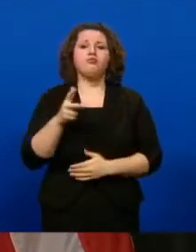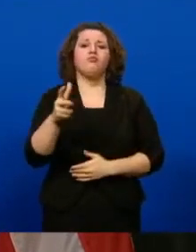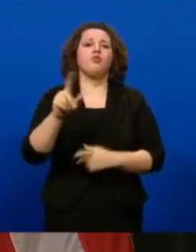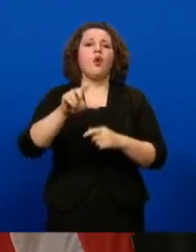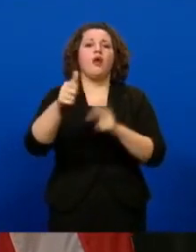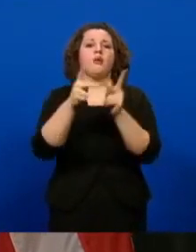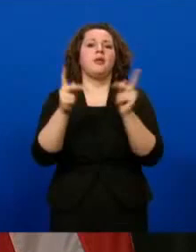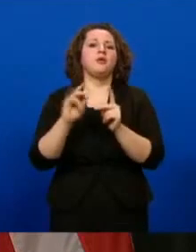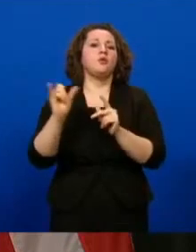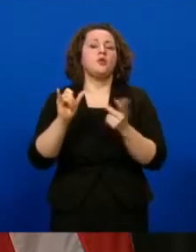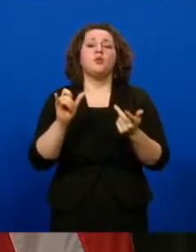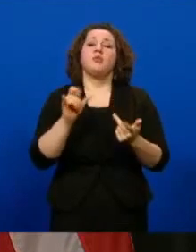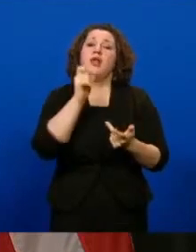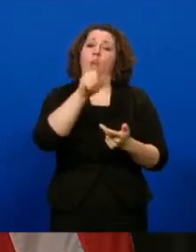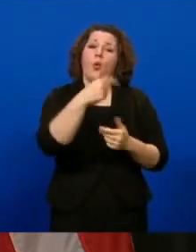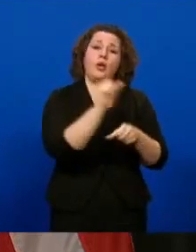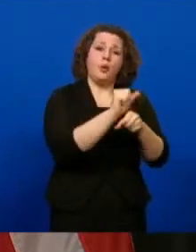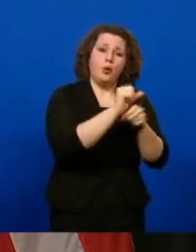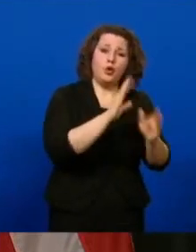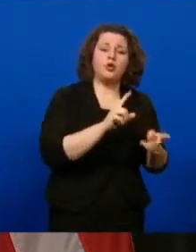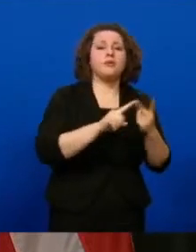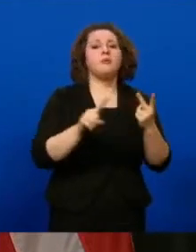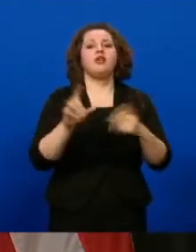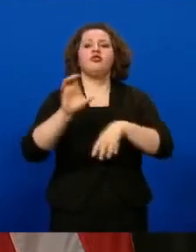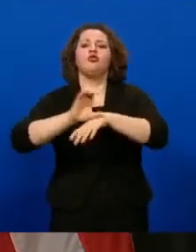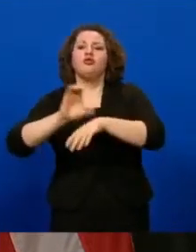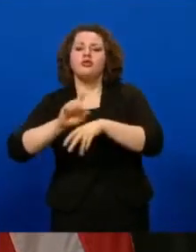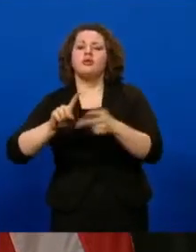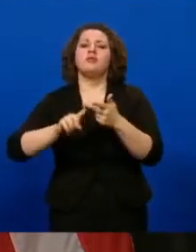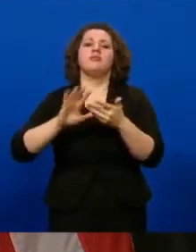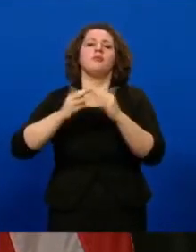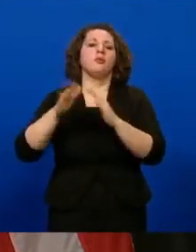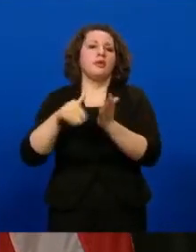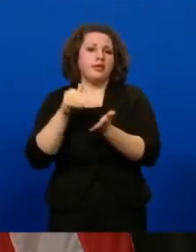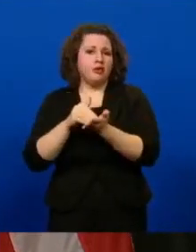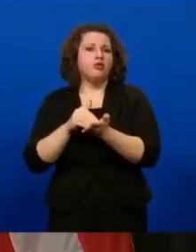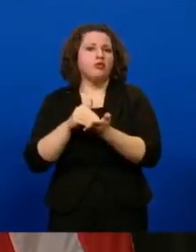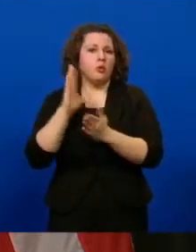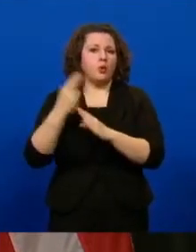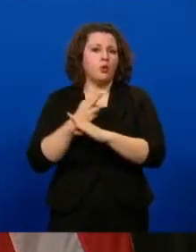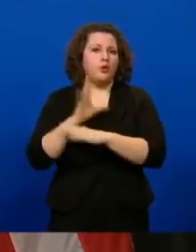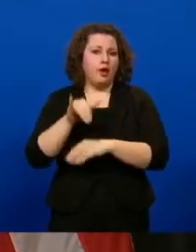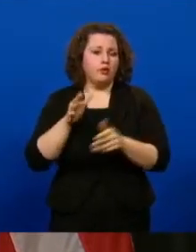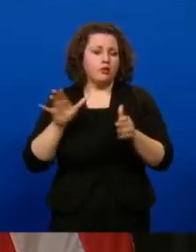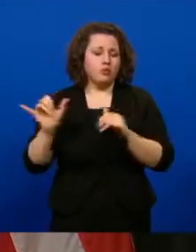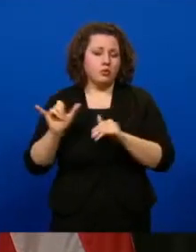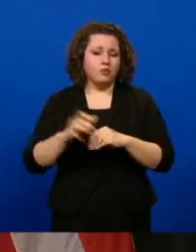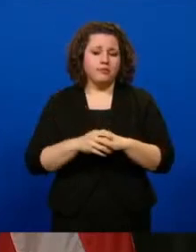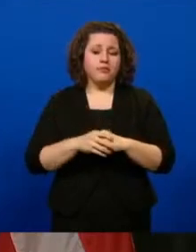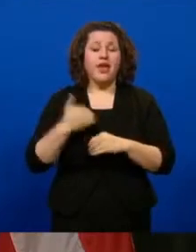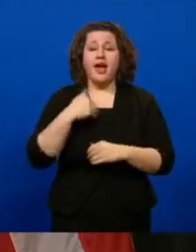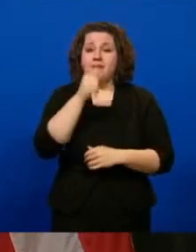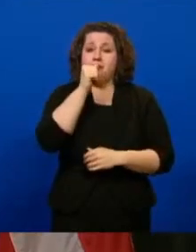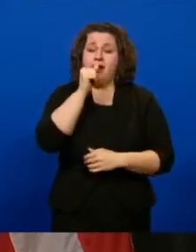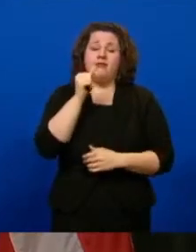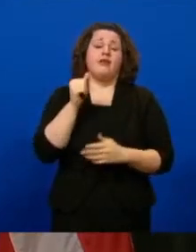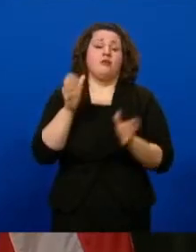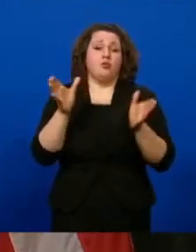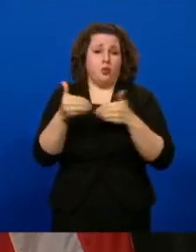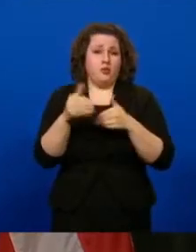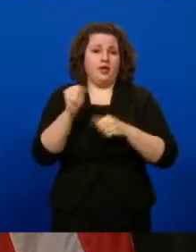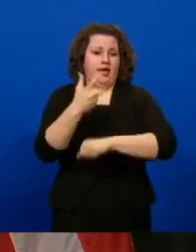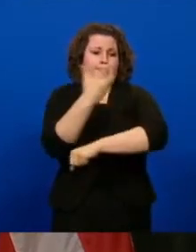as well, such as church parking lots and community centers. We have private vaccination rooms at our Hy-Vee pharmacy locations,